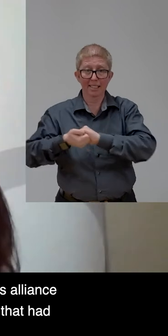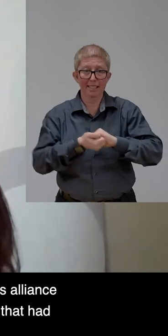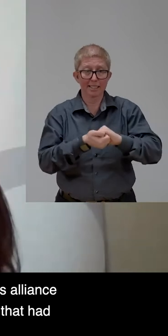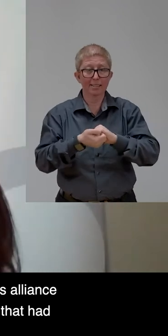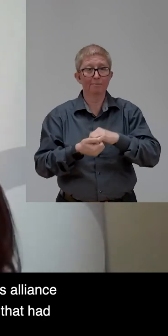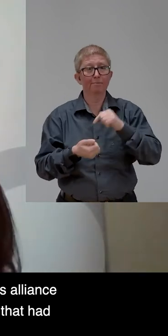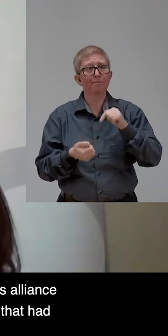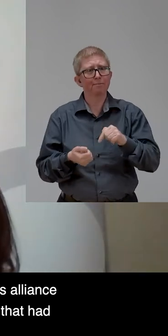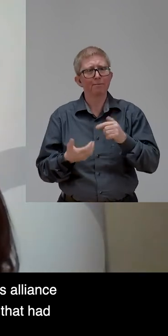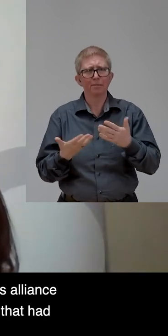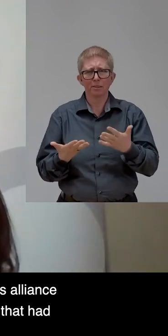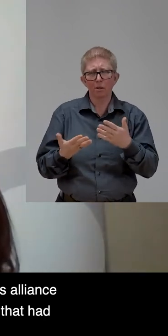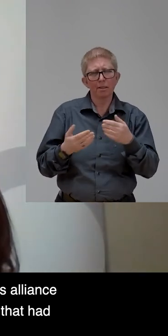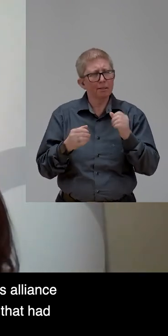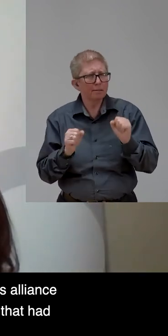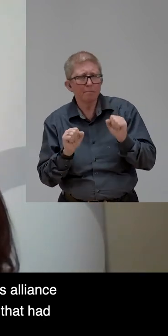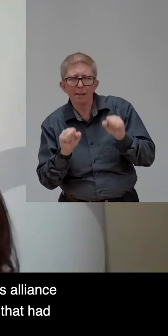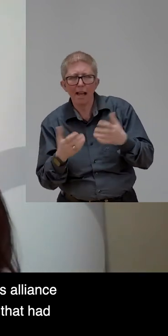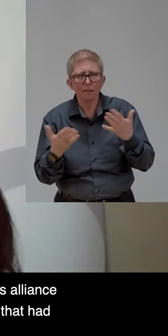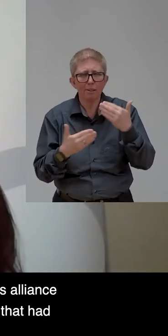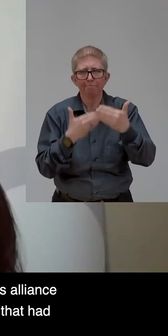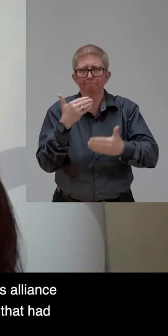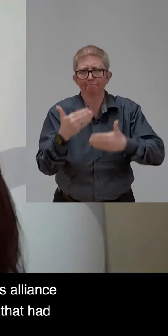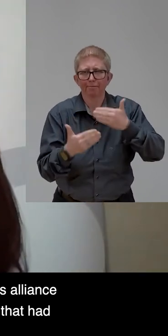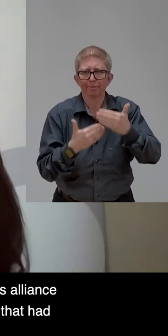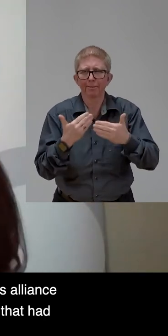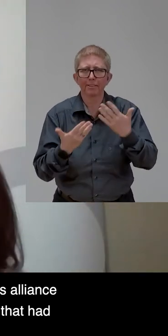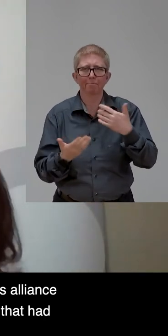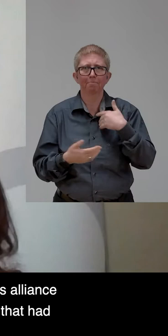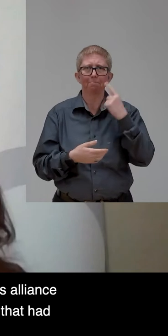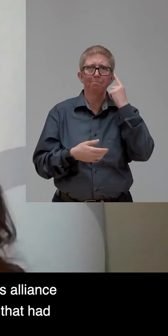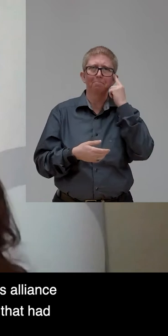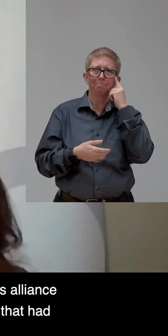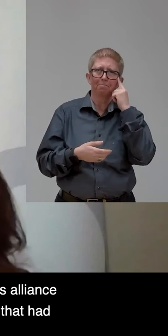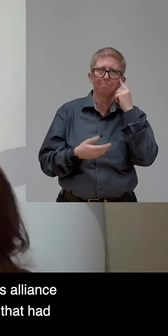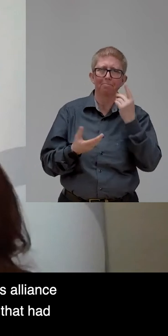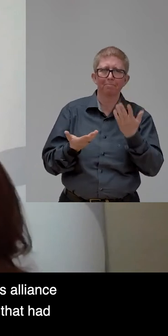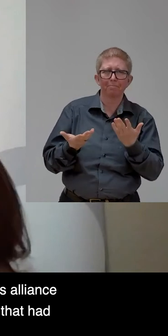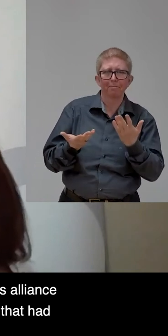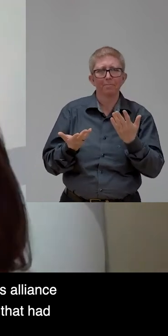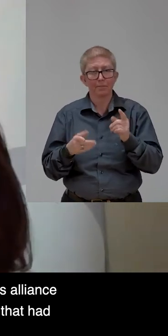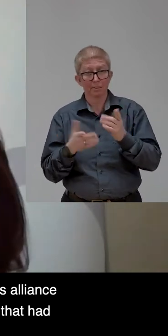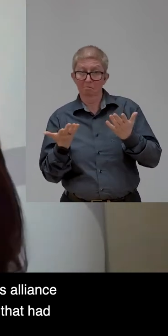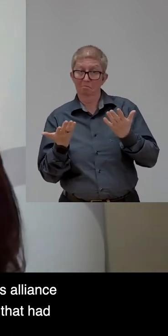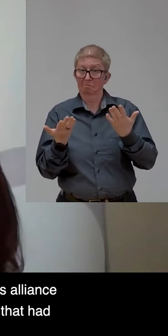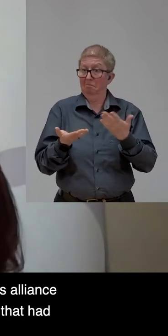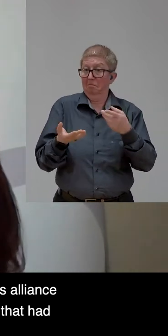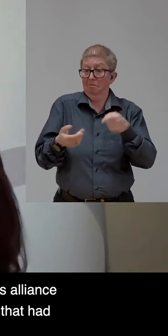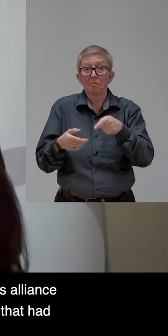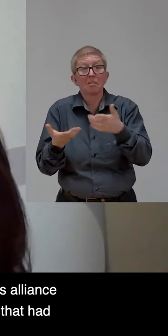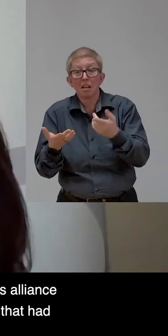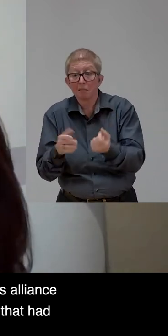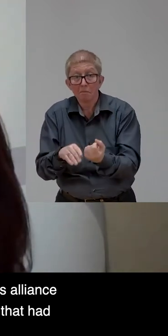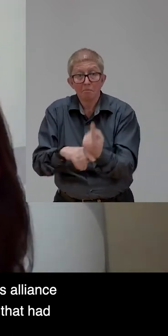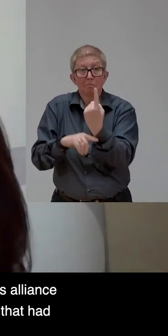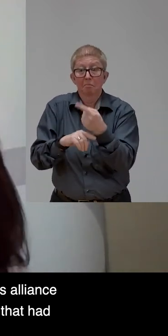face problems like the COVID-19 that we